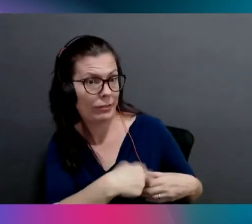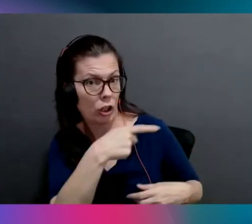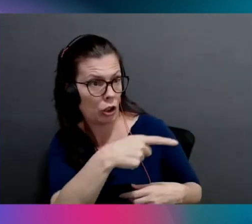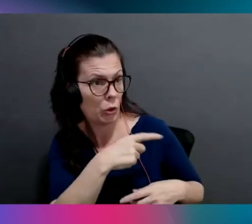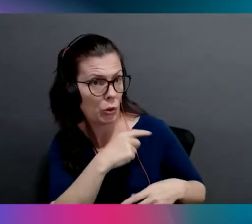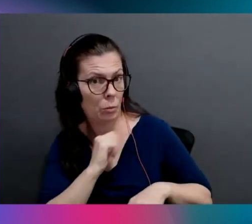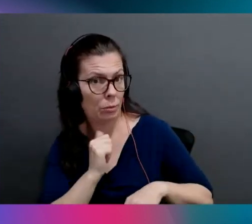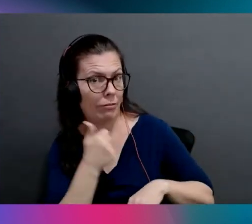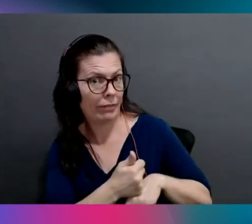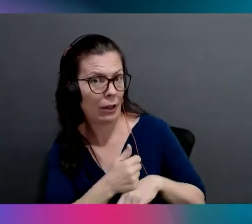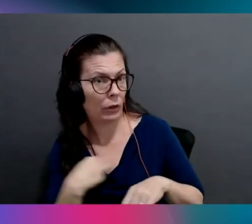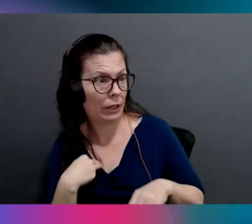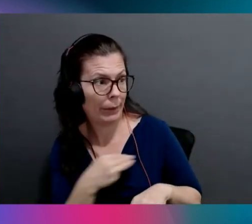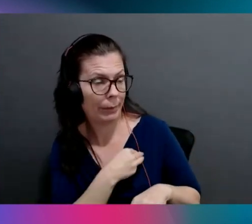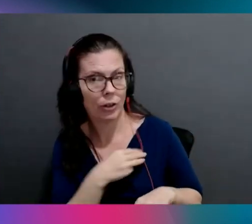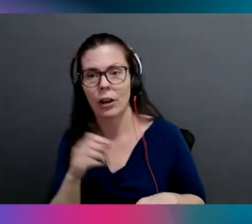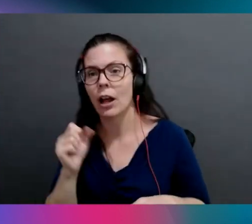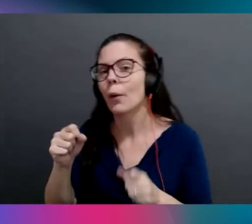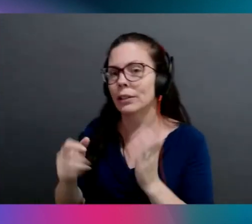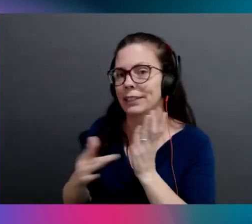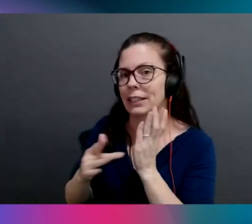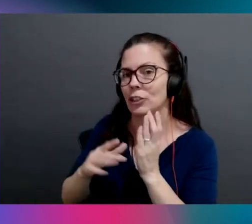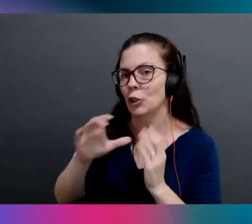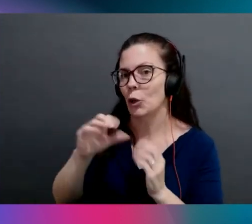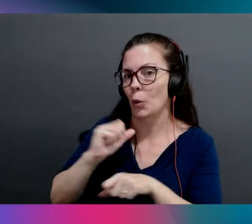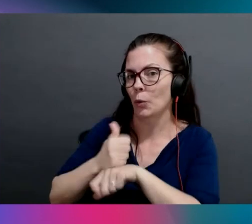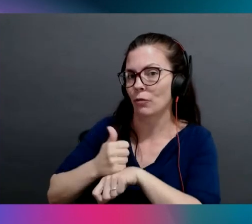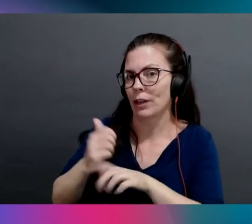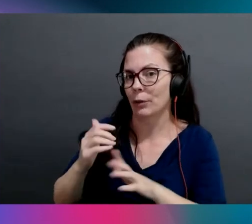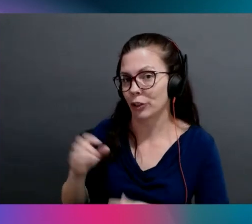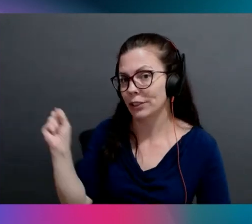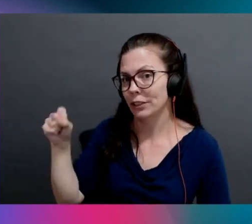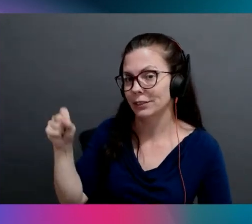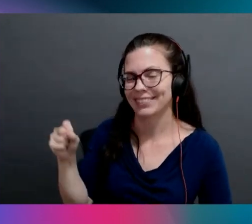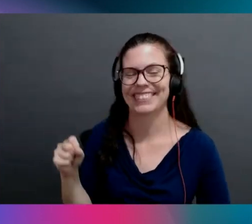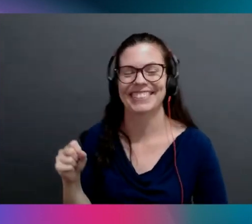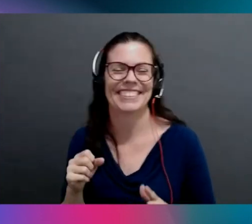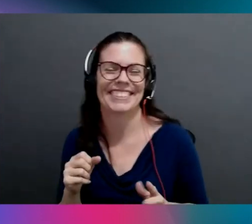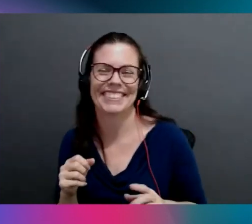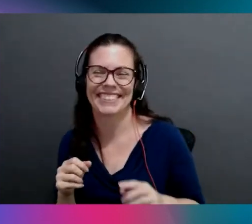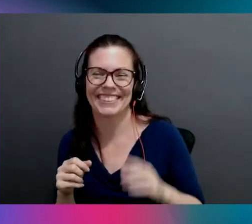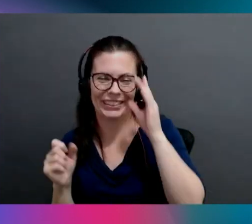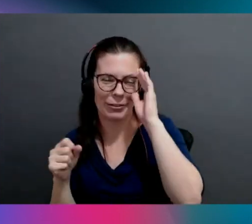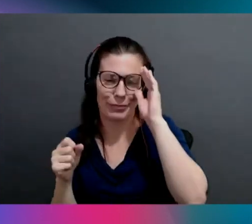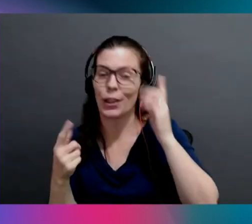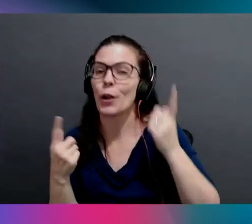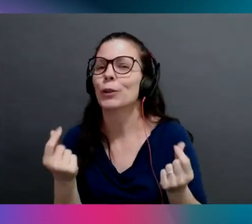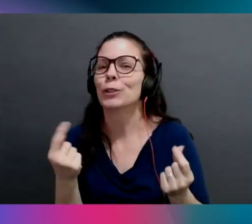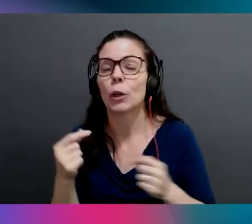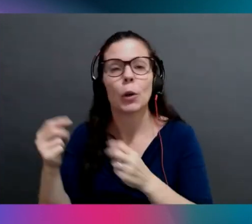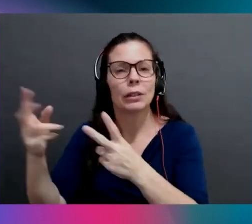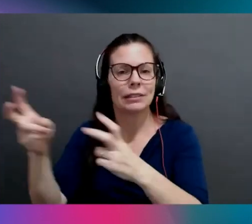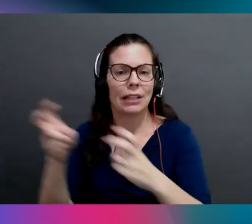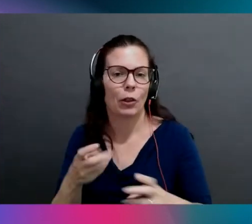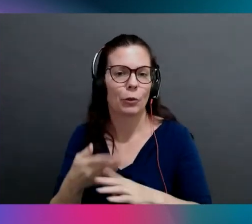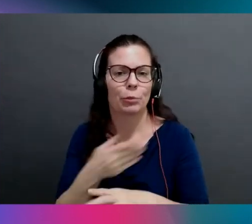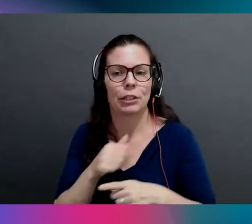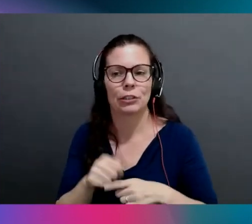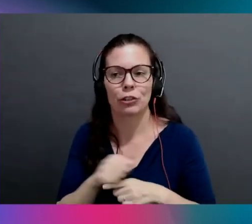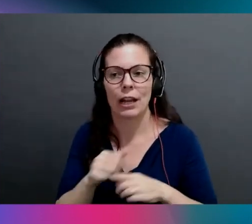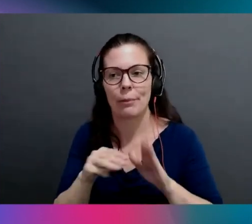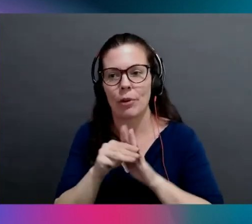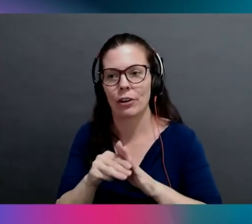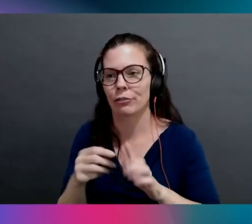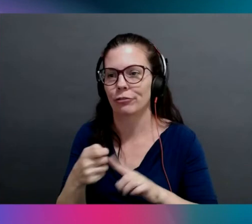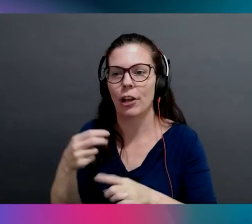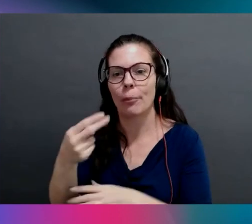I want to be a technical co-founder. So anyway, what you can do is you can go download pre-trained models from places like Hugging Face and